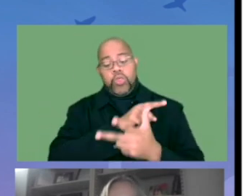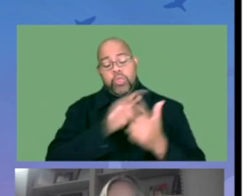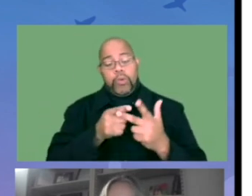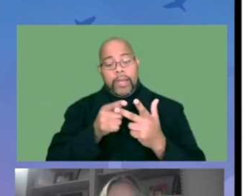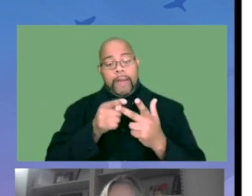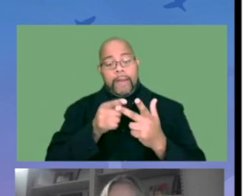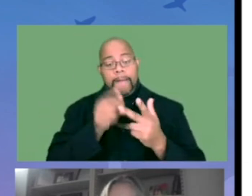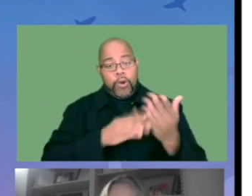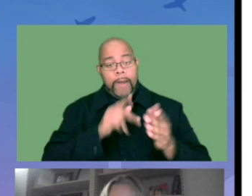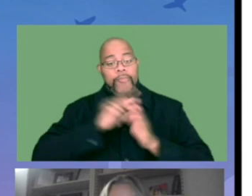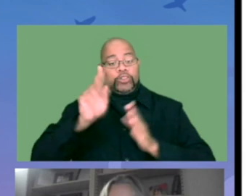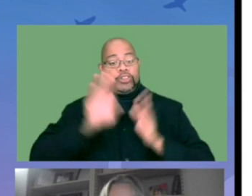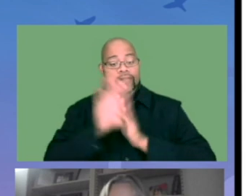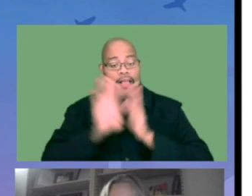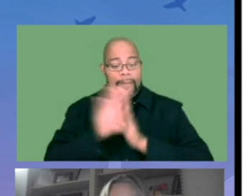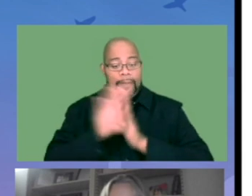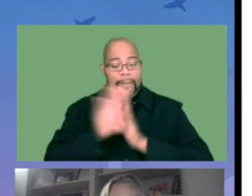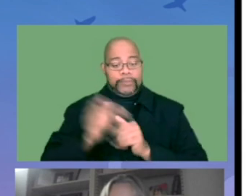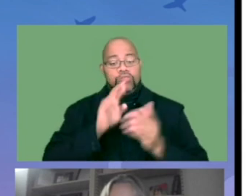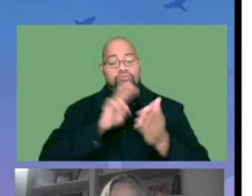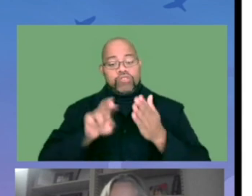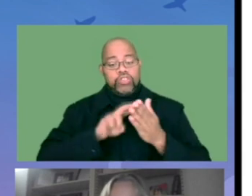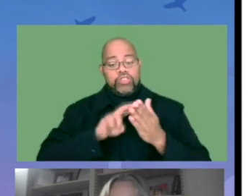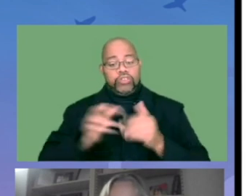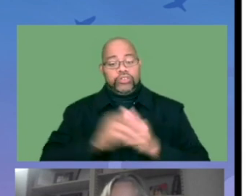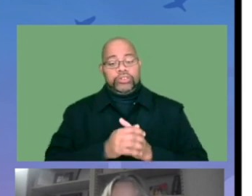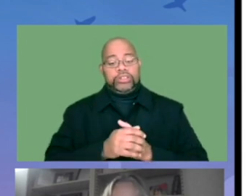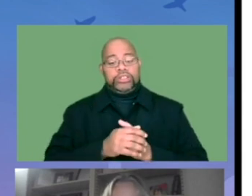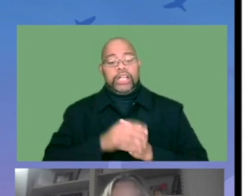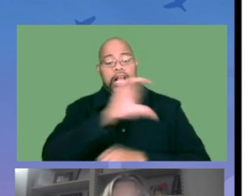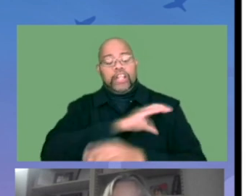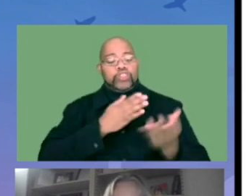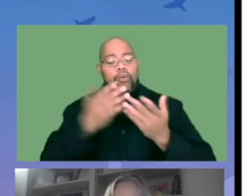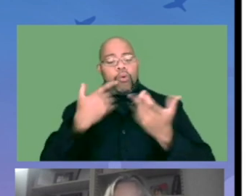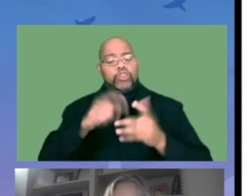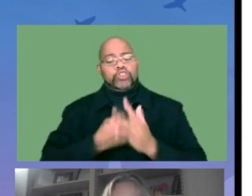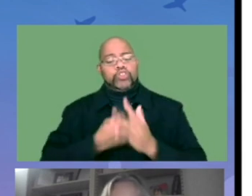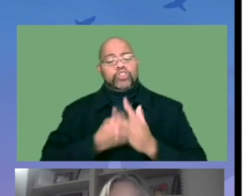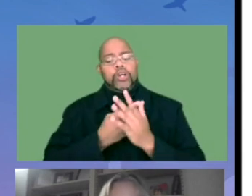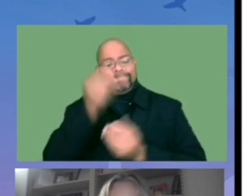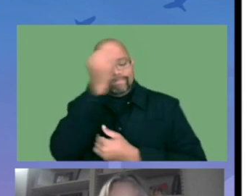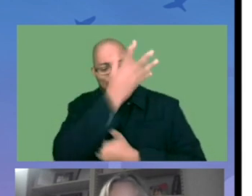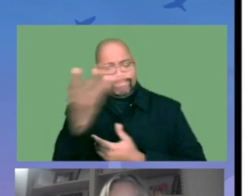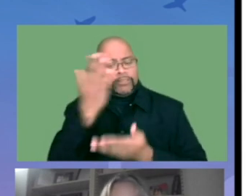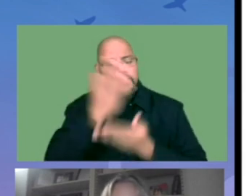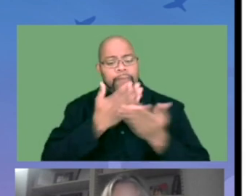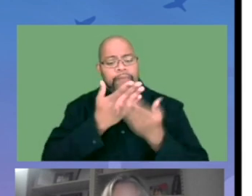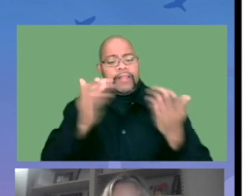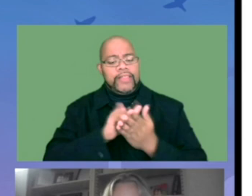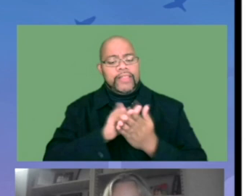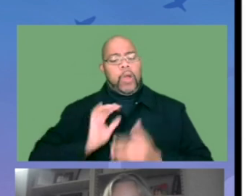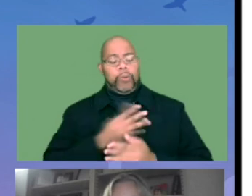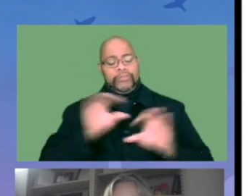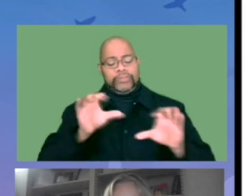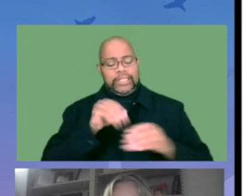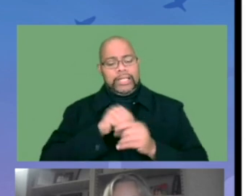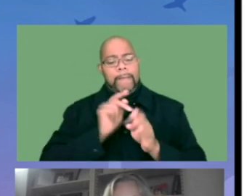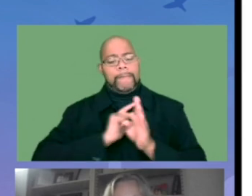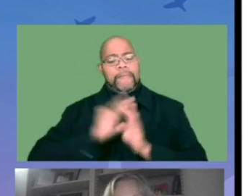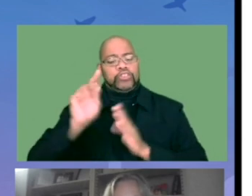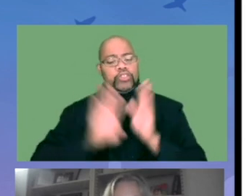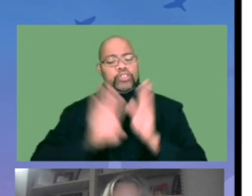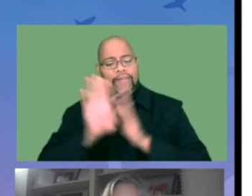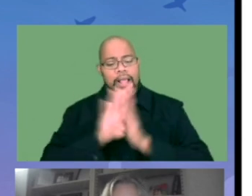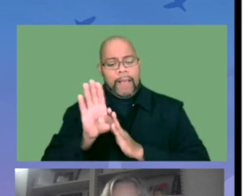really focus on these three pieces, professional development, research and training, and clinical services. I want to start by telling you some of the things that